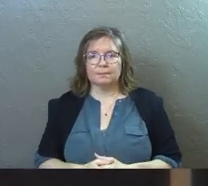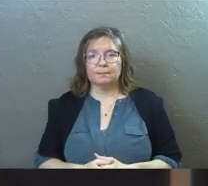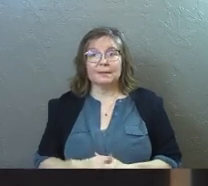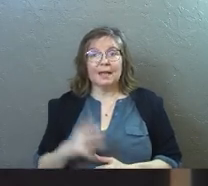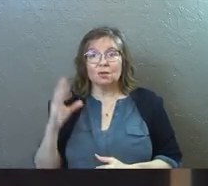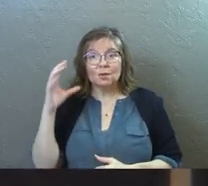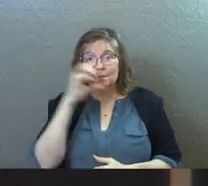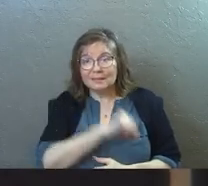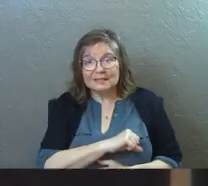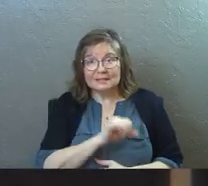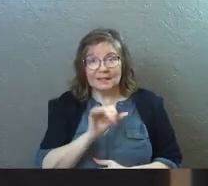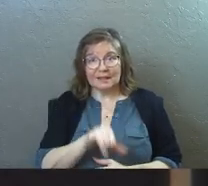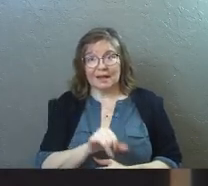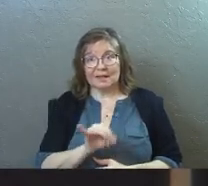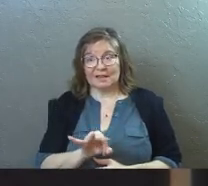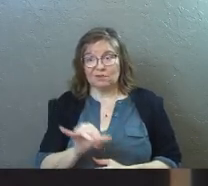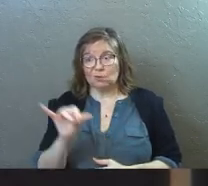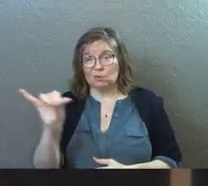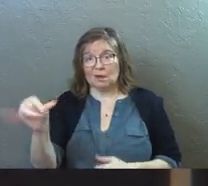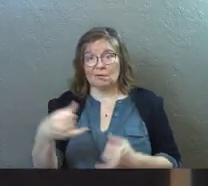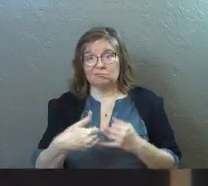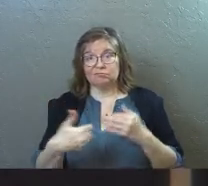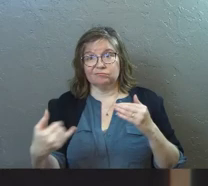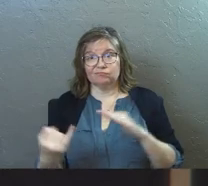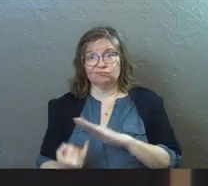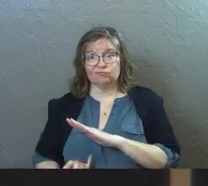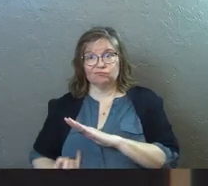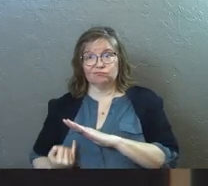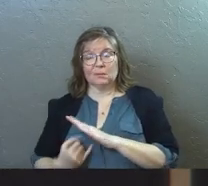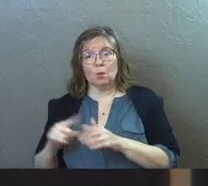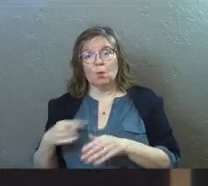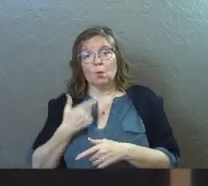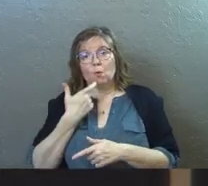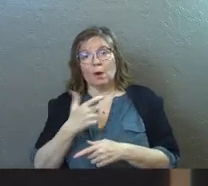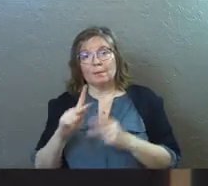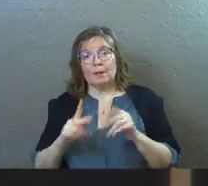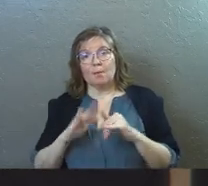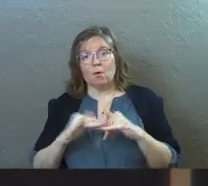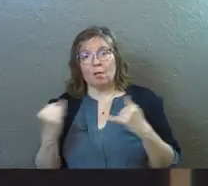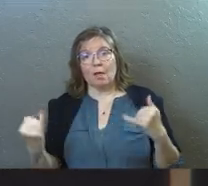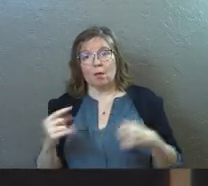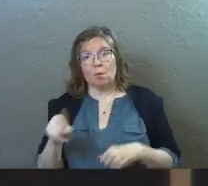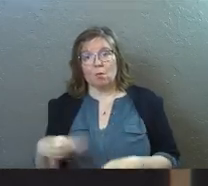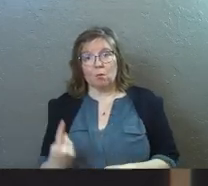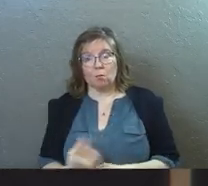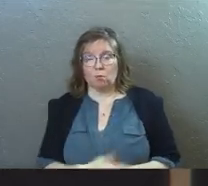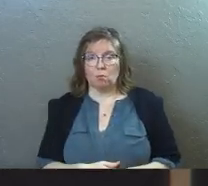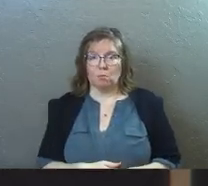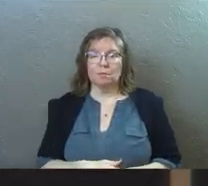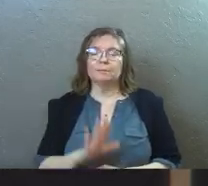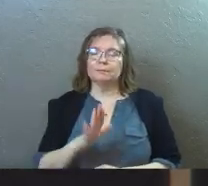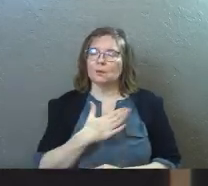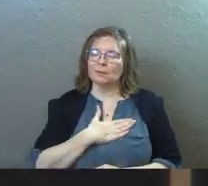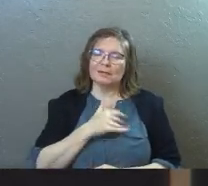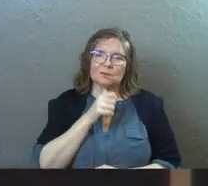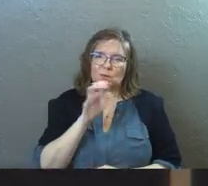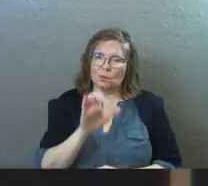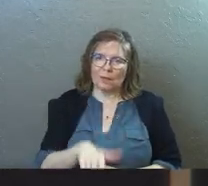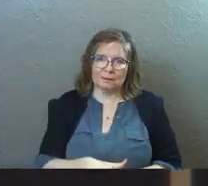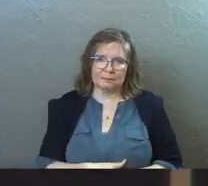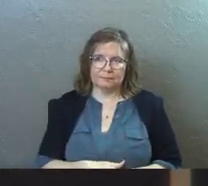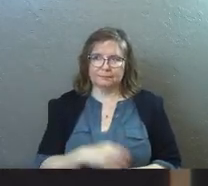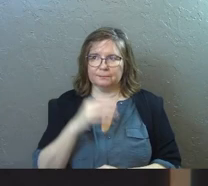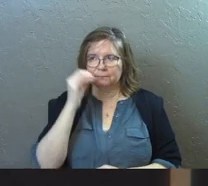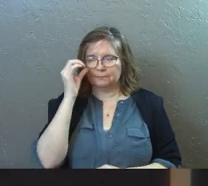And you're missing out on that if you're just watching people online. So please don't do that.